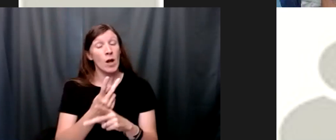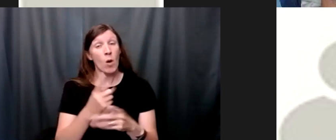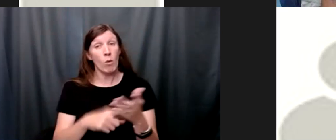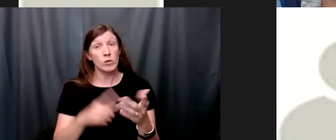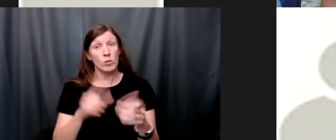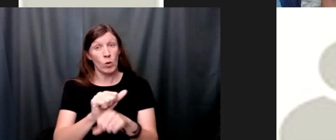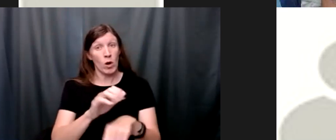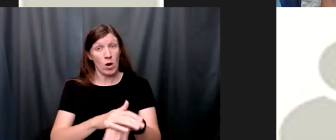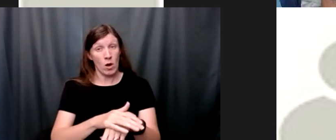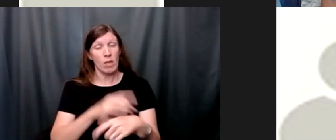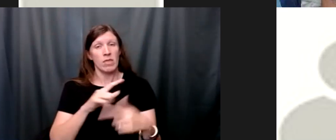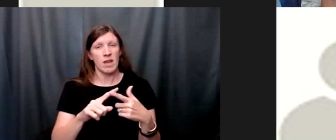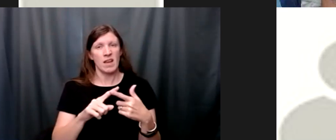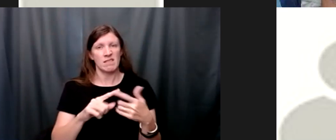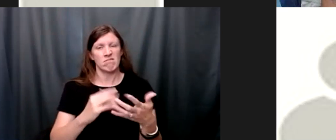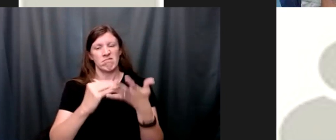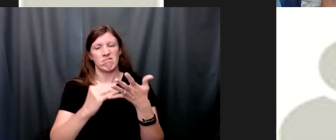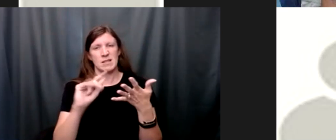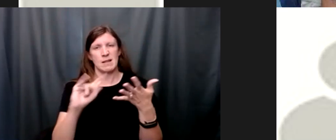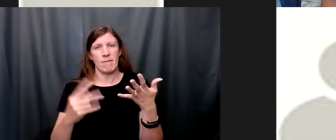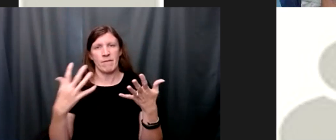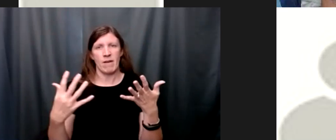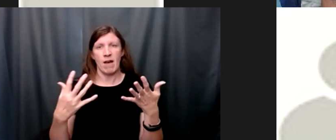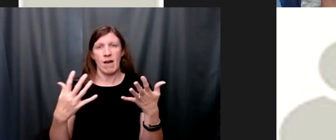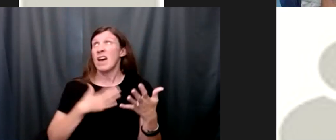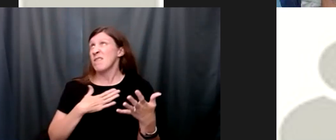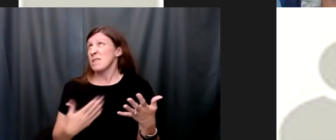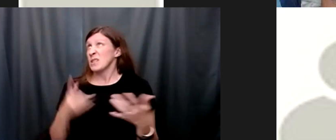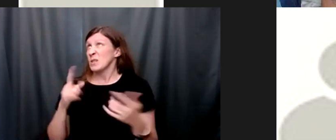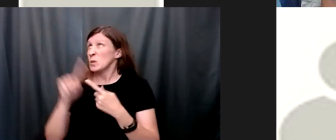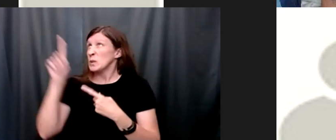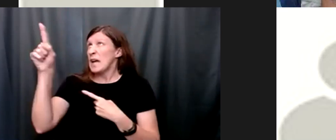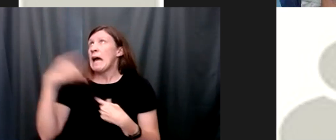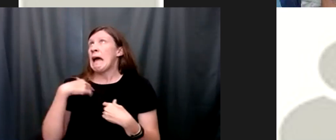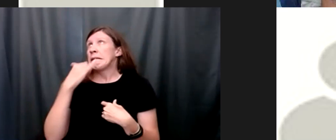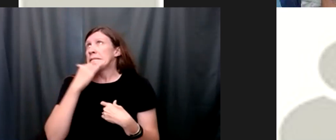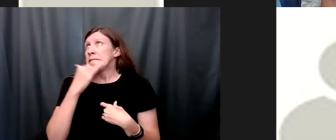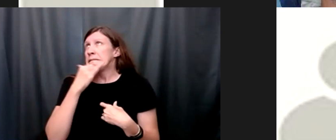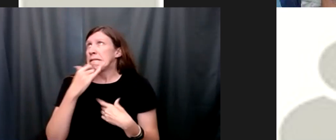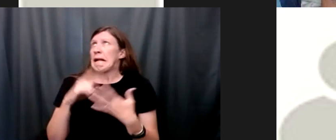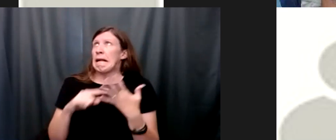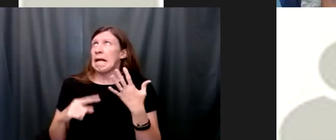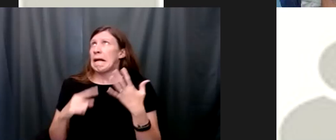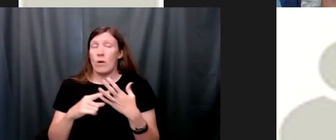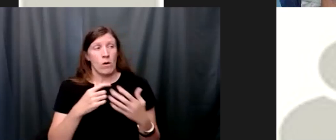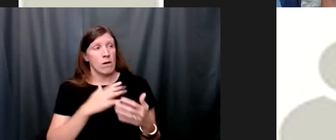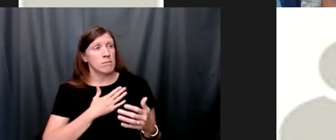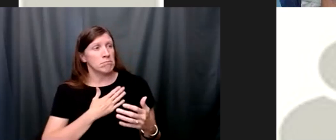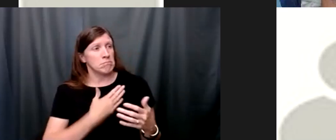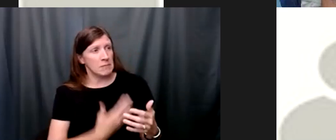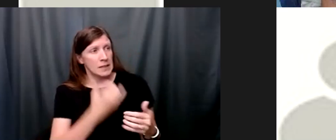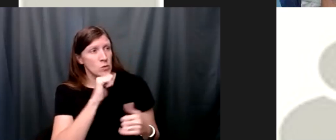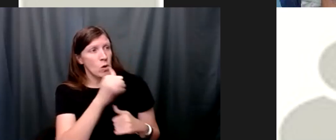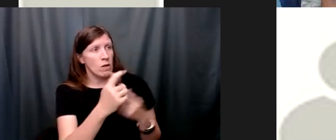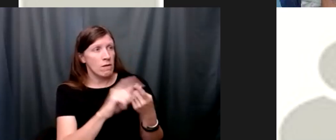admit to god and to yourself ourselves and to another human being the exact nature of our wrongs see confession is like removing